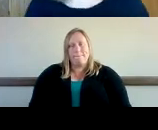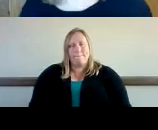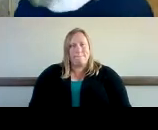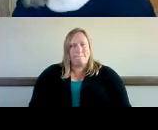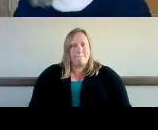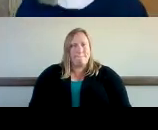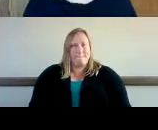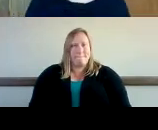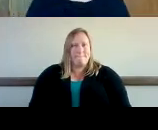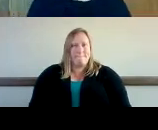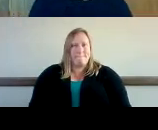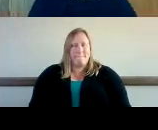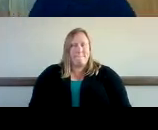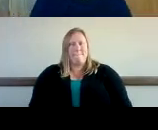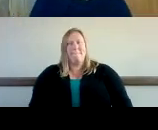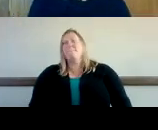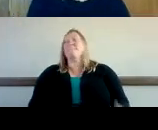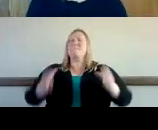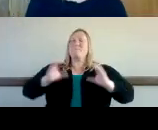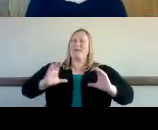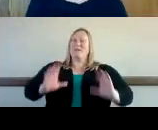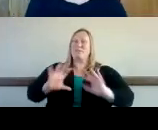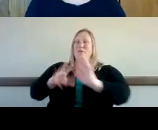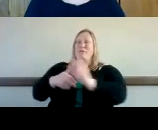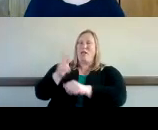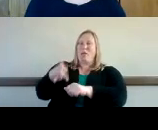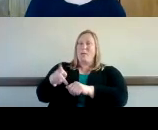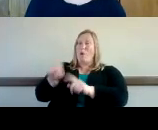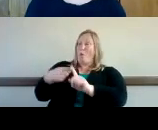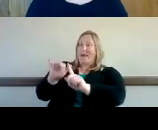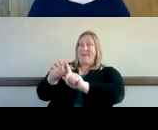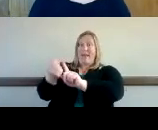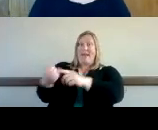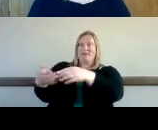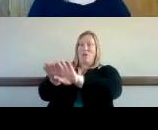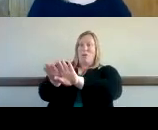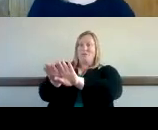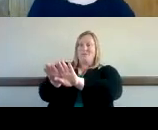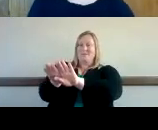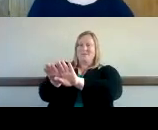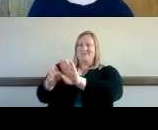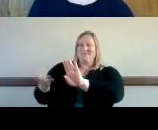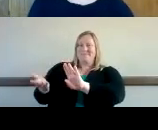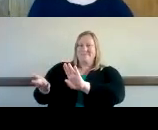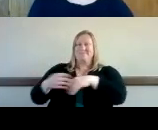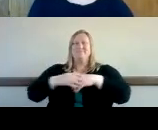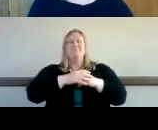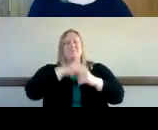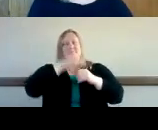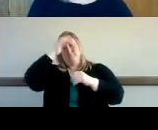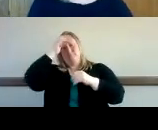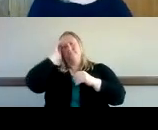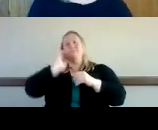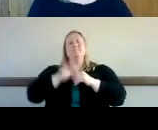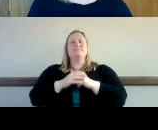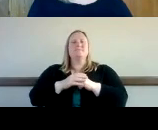okay and consumer follow-up when does their case close this is something that we don't list as being a